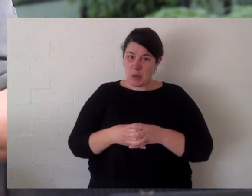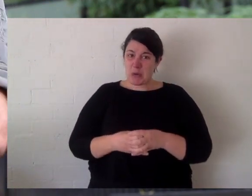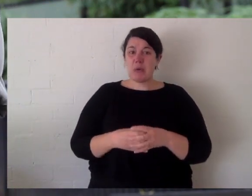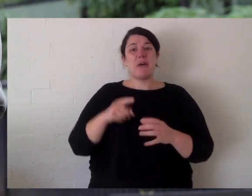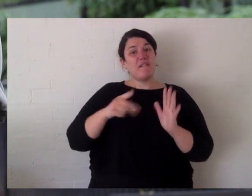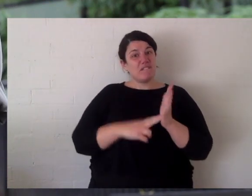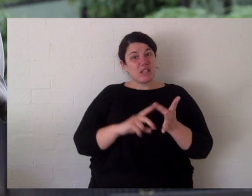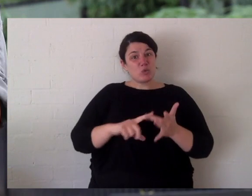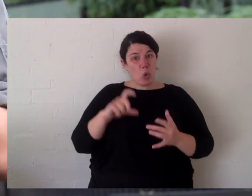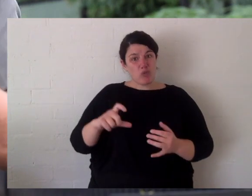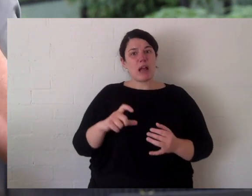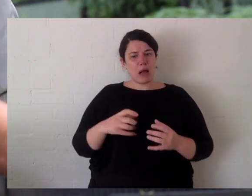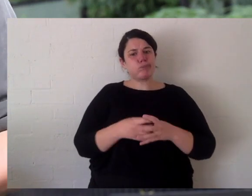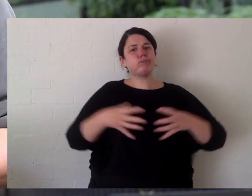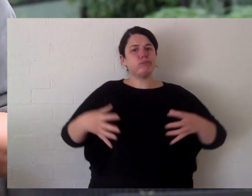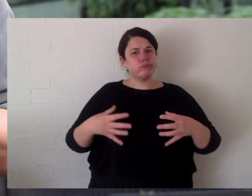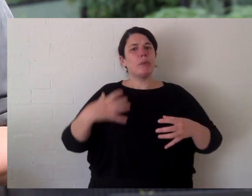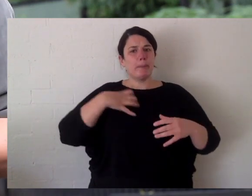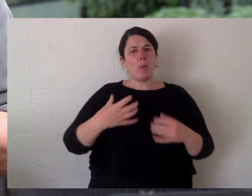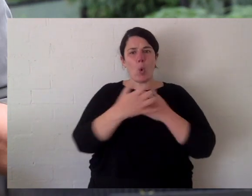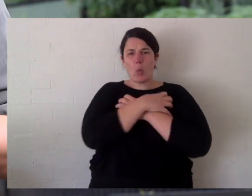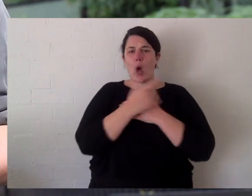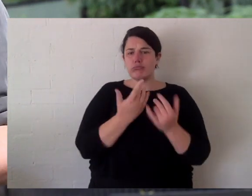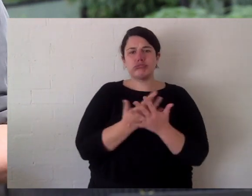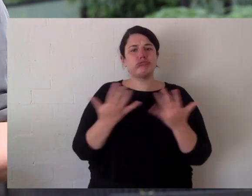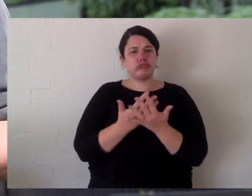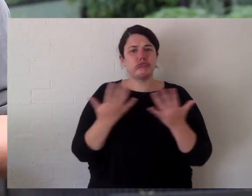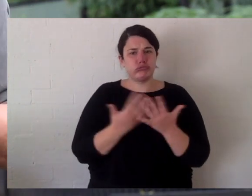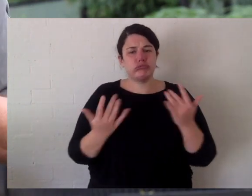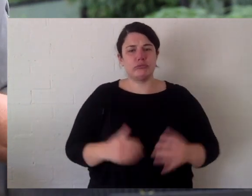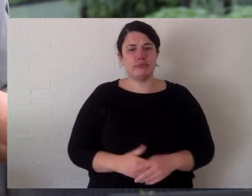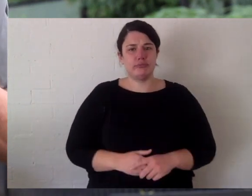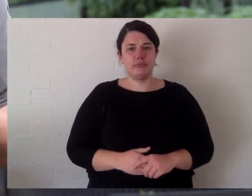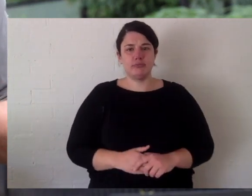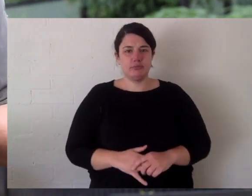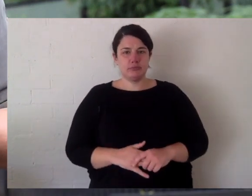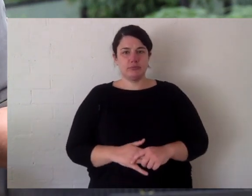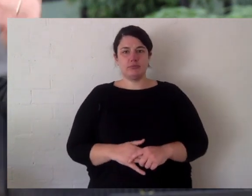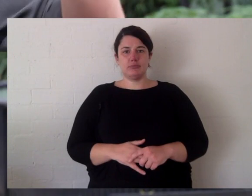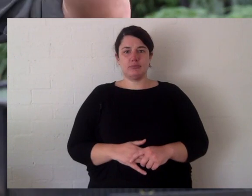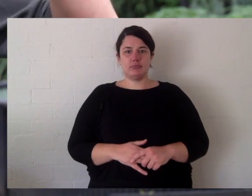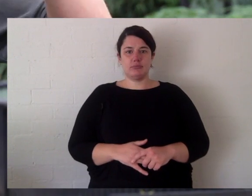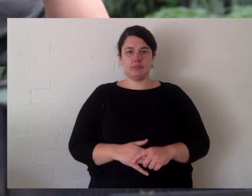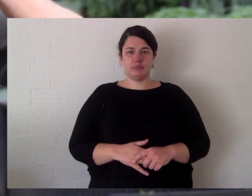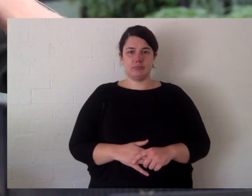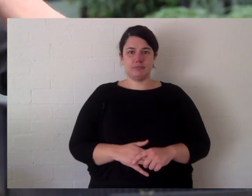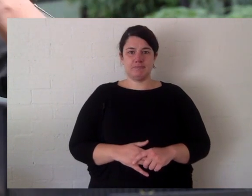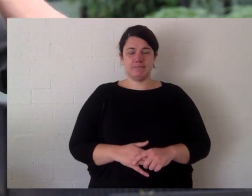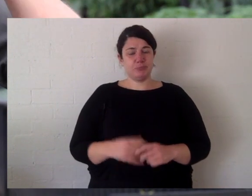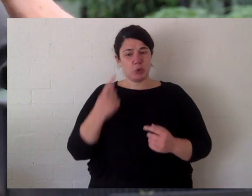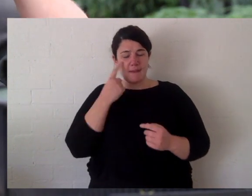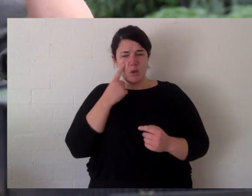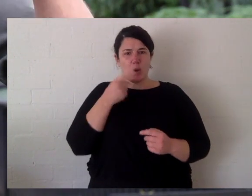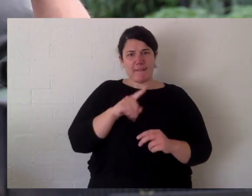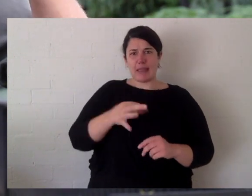When you get down to Victoria, there are some healthier koala populations. Now, when you look at their status, which is whether they're